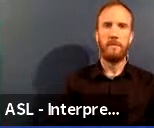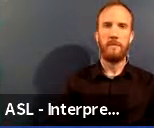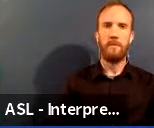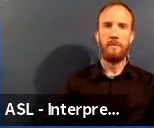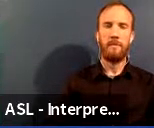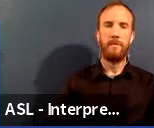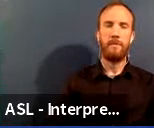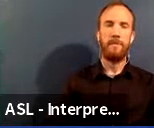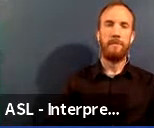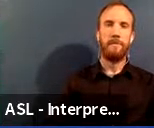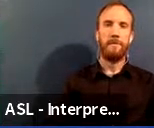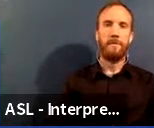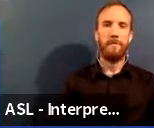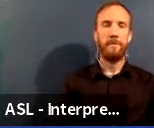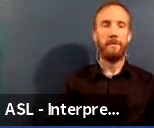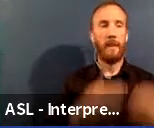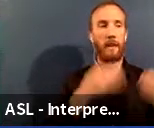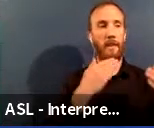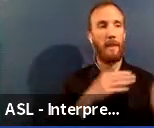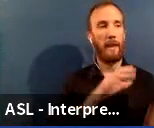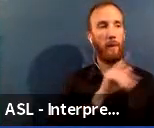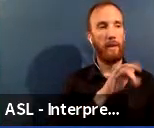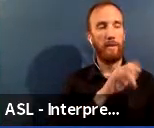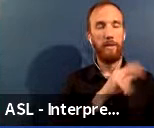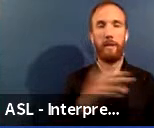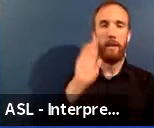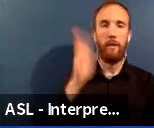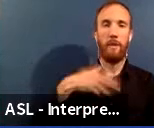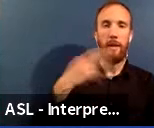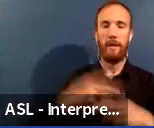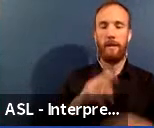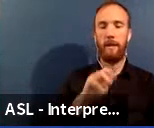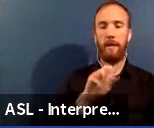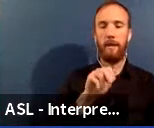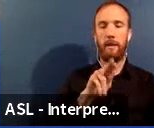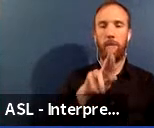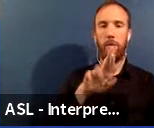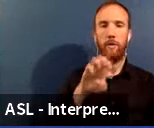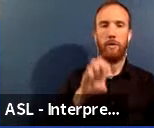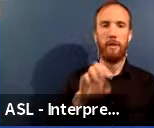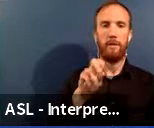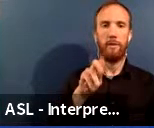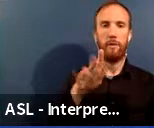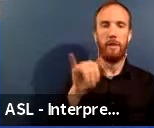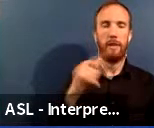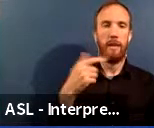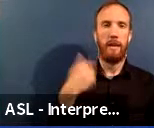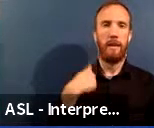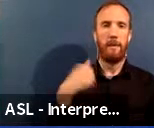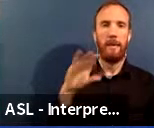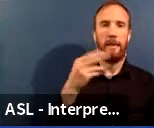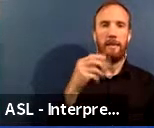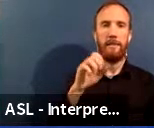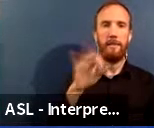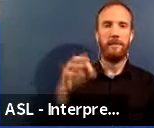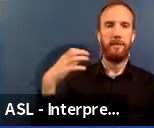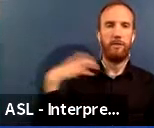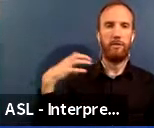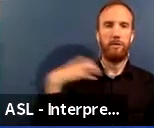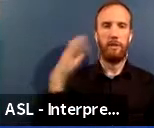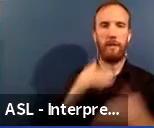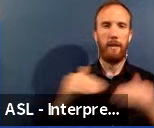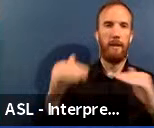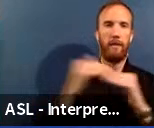Thank you, Adrienne. Hello, everybody. My name is Maurice Sweeney. I'm the Chief Equity Officer here in Chicago Public Schools. And welcome to our